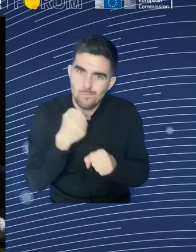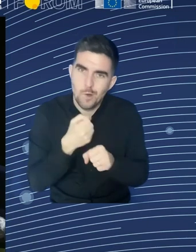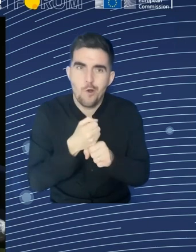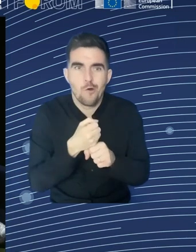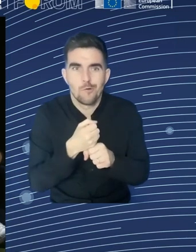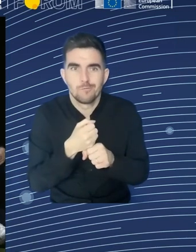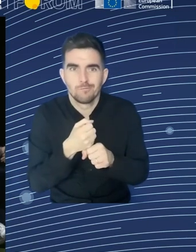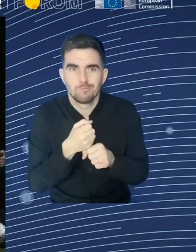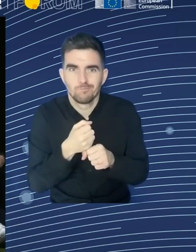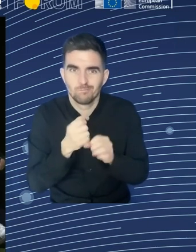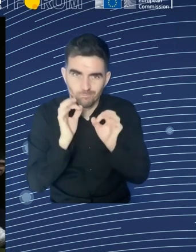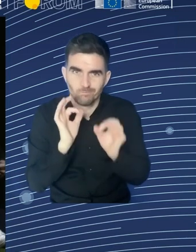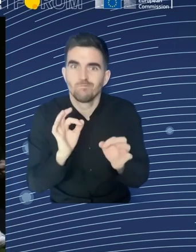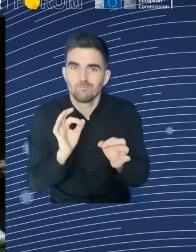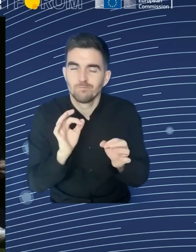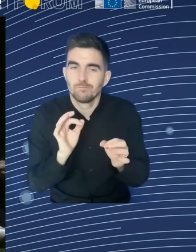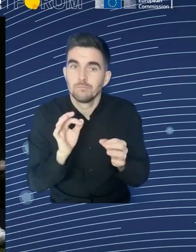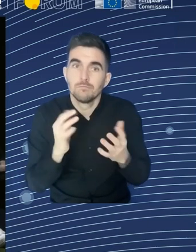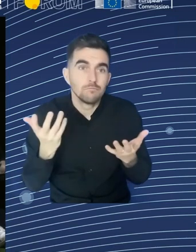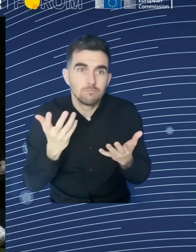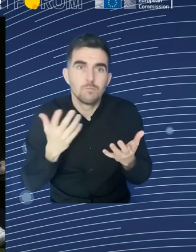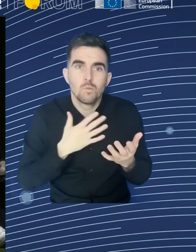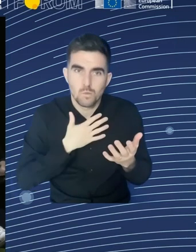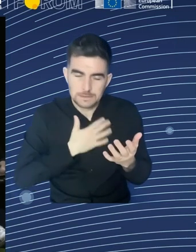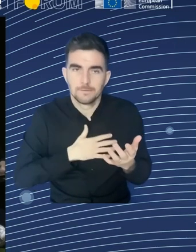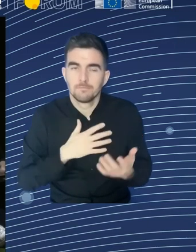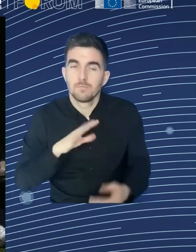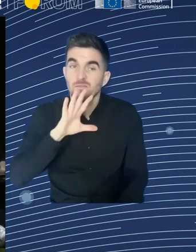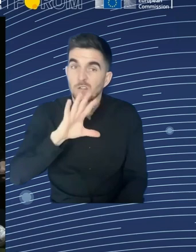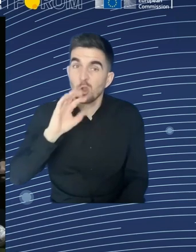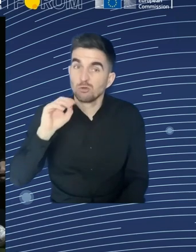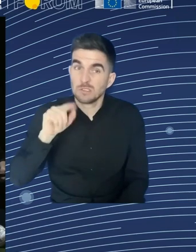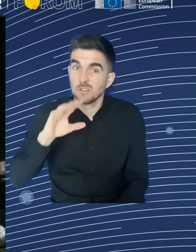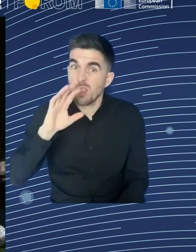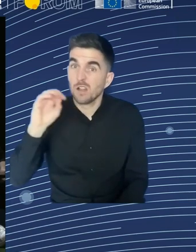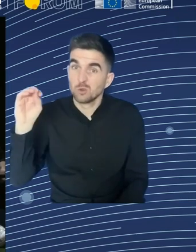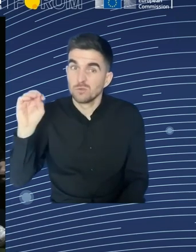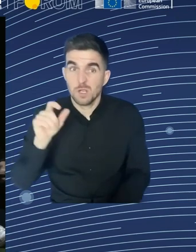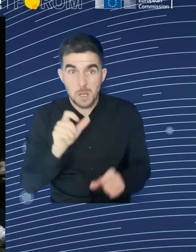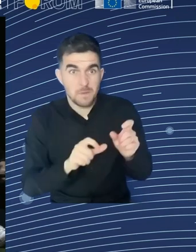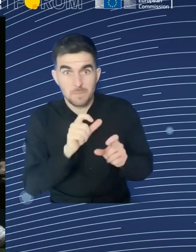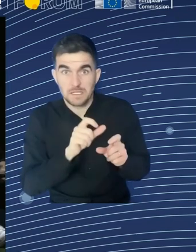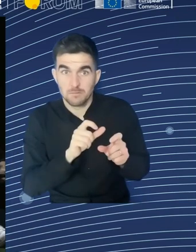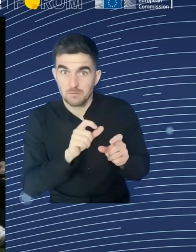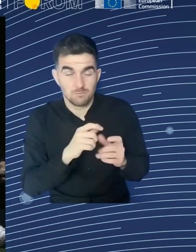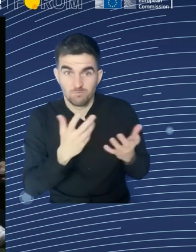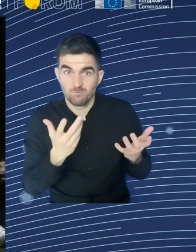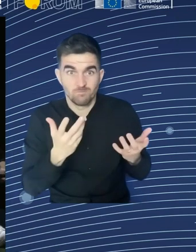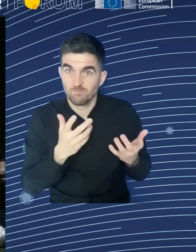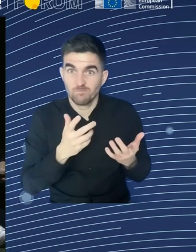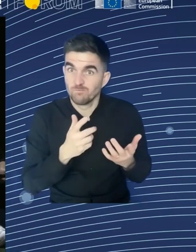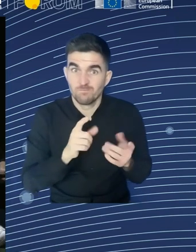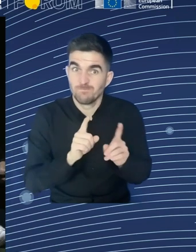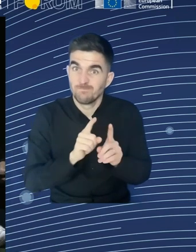a big potential, I would say, to see how we can introduce these people again in the labour market. So we had 100